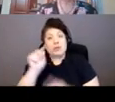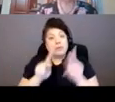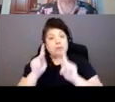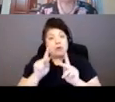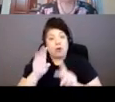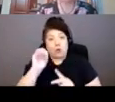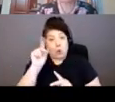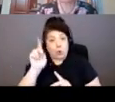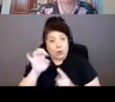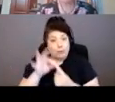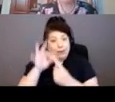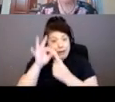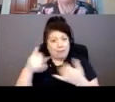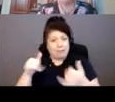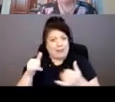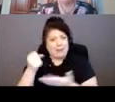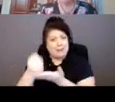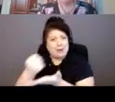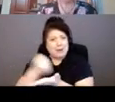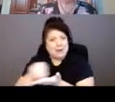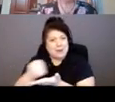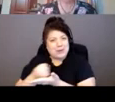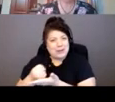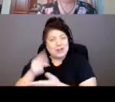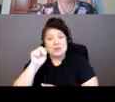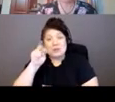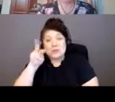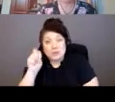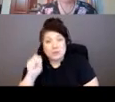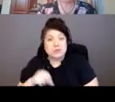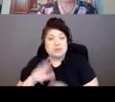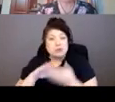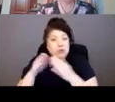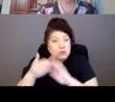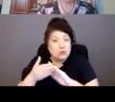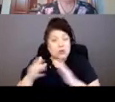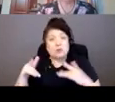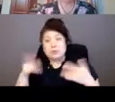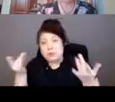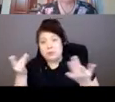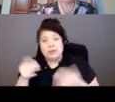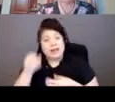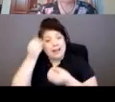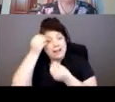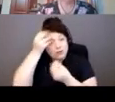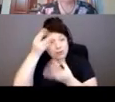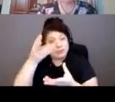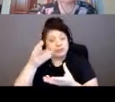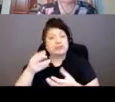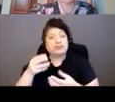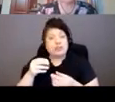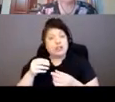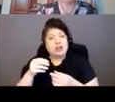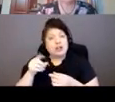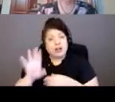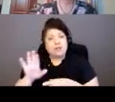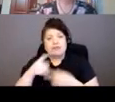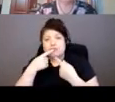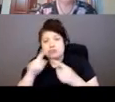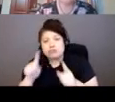news and community. They can have information. They can also have conversation,